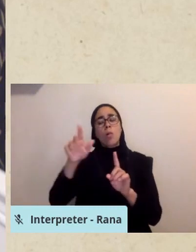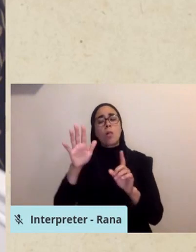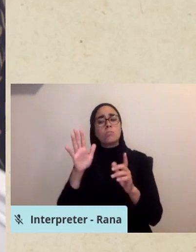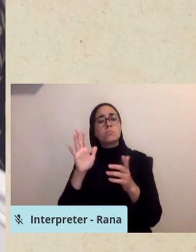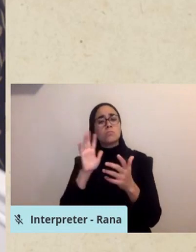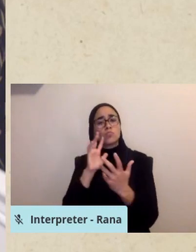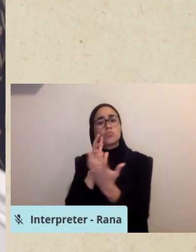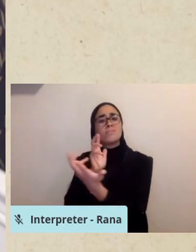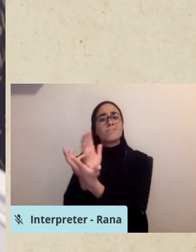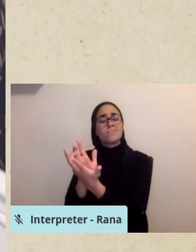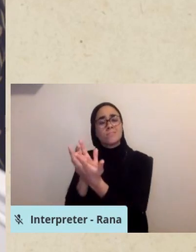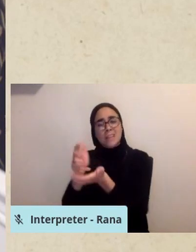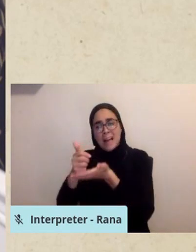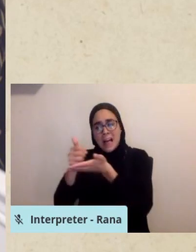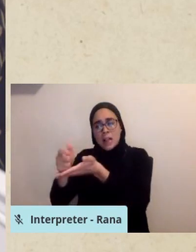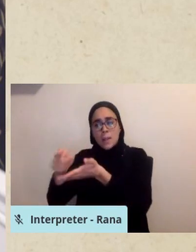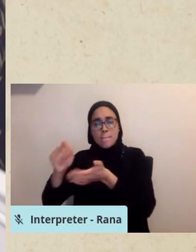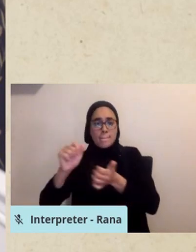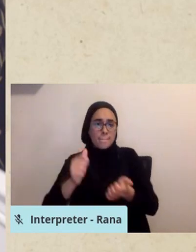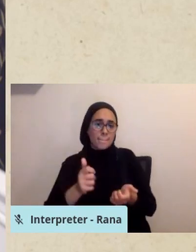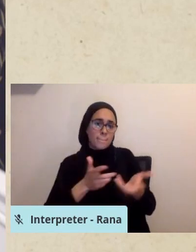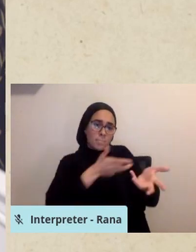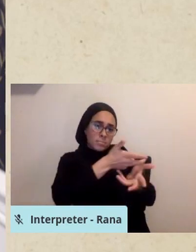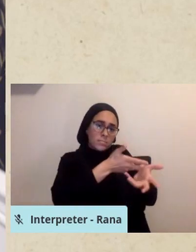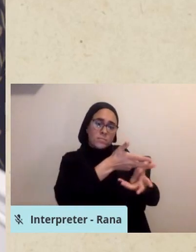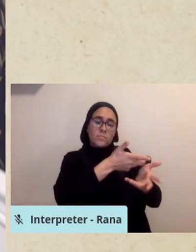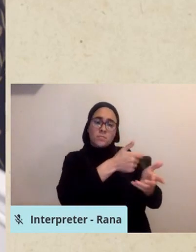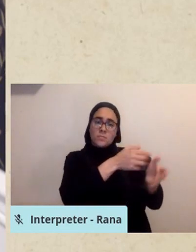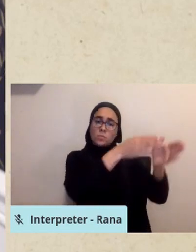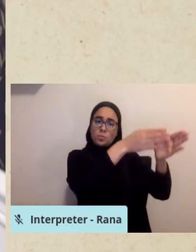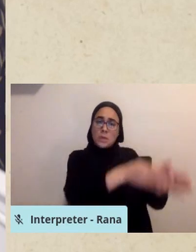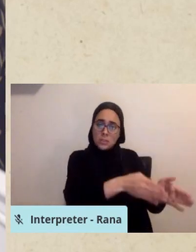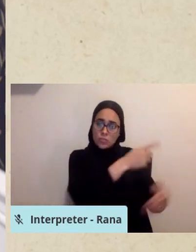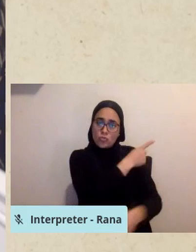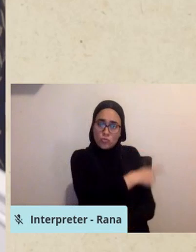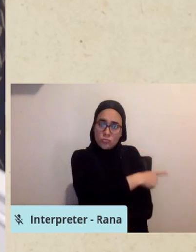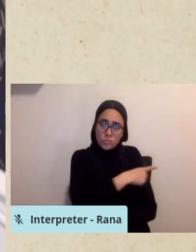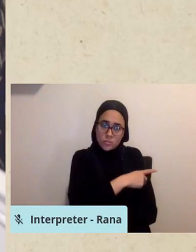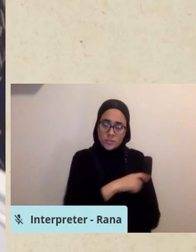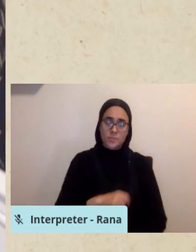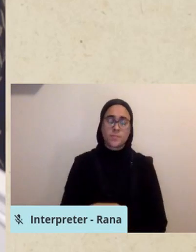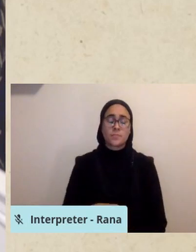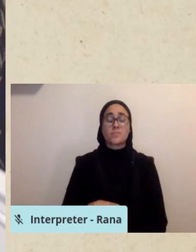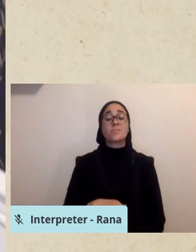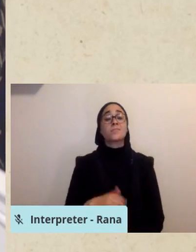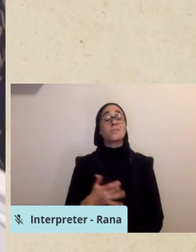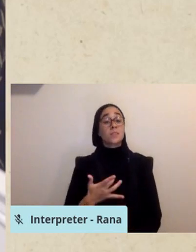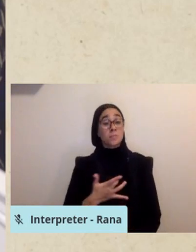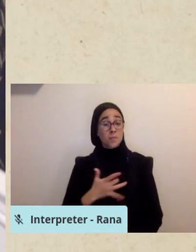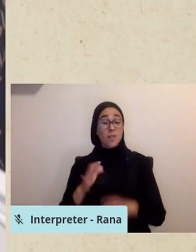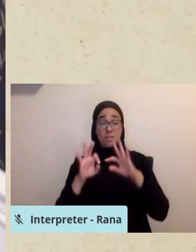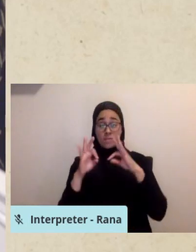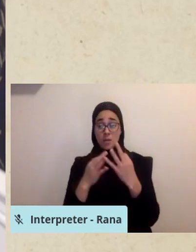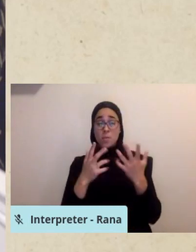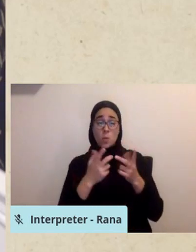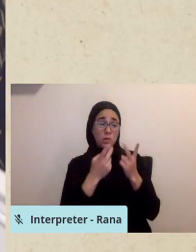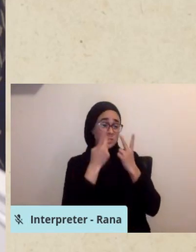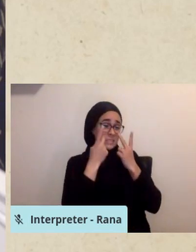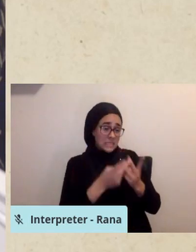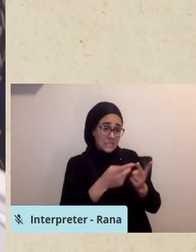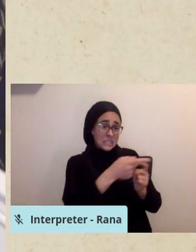The desire for a loved one to see their dying, say, la ilaha illallah, sometimes